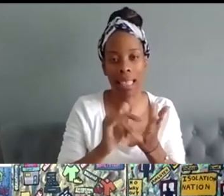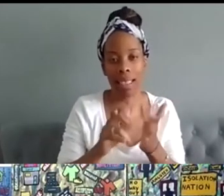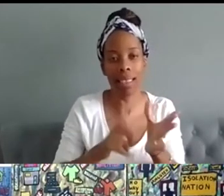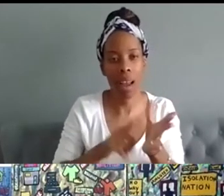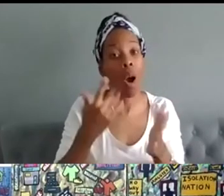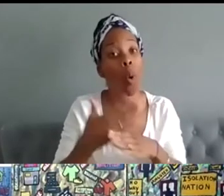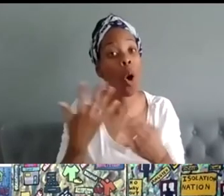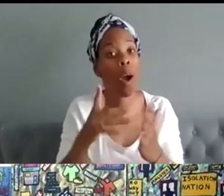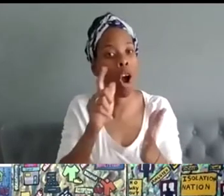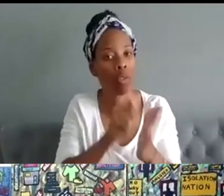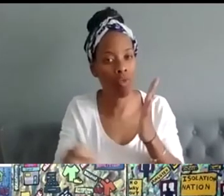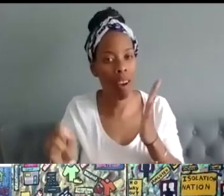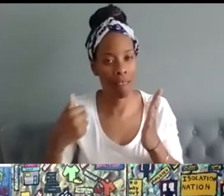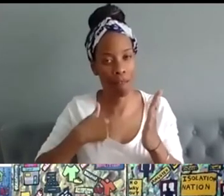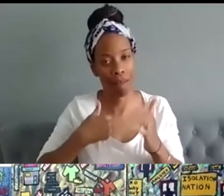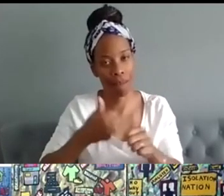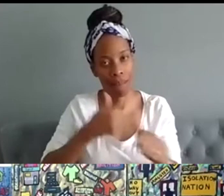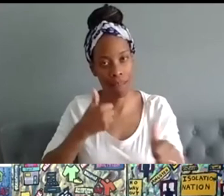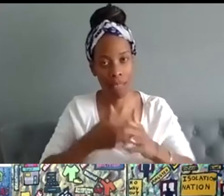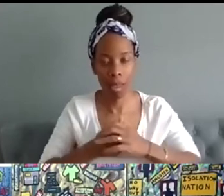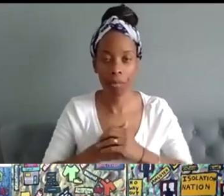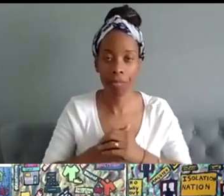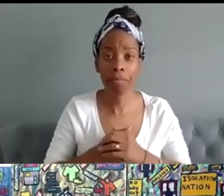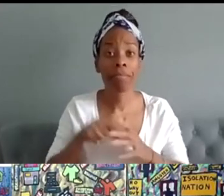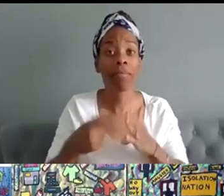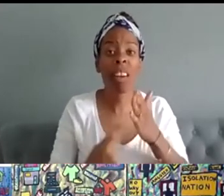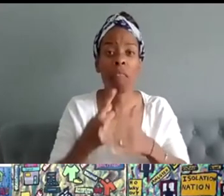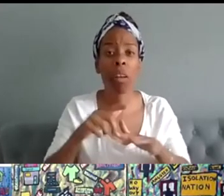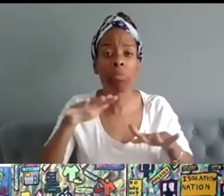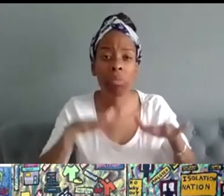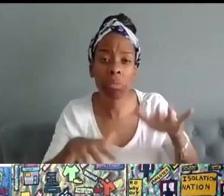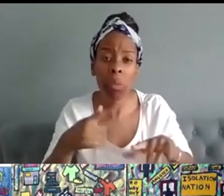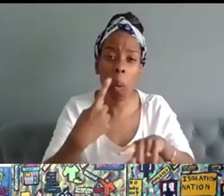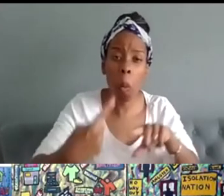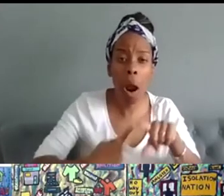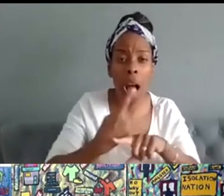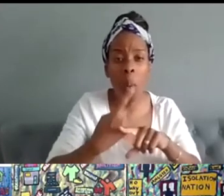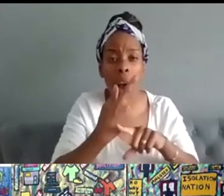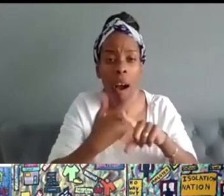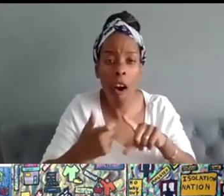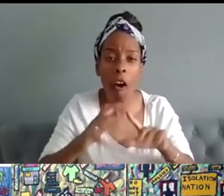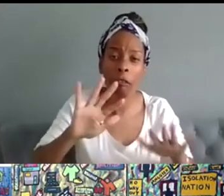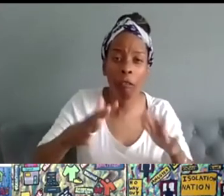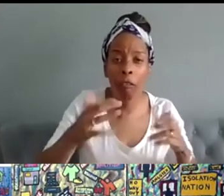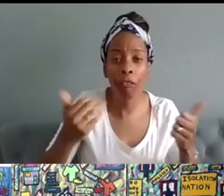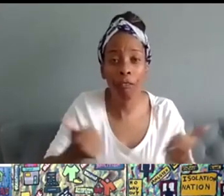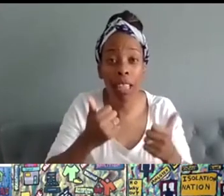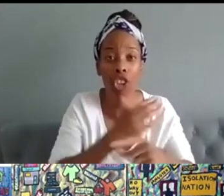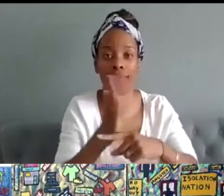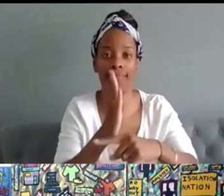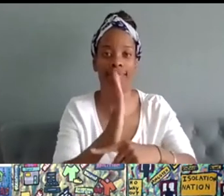and the event is going to last around an hour and a half and we'll be finishing by eight o'clock